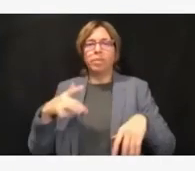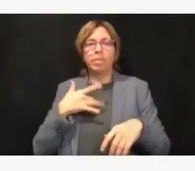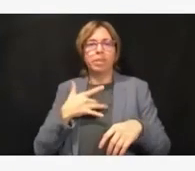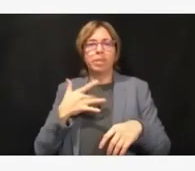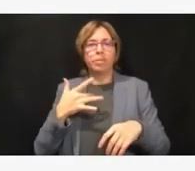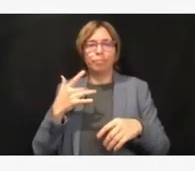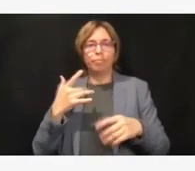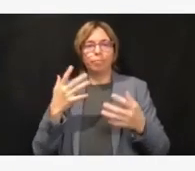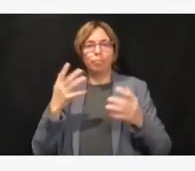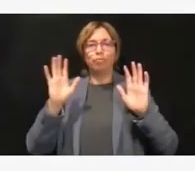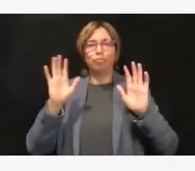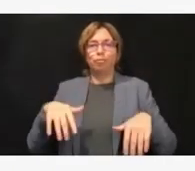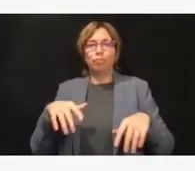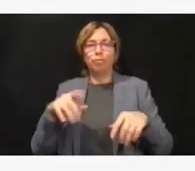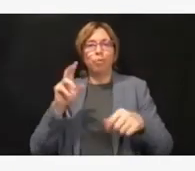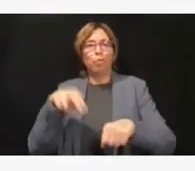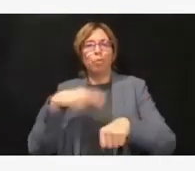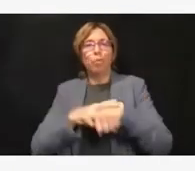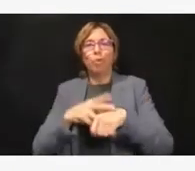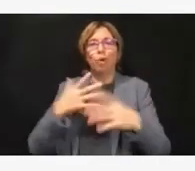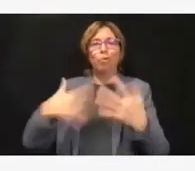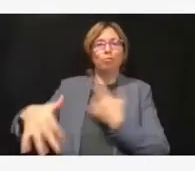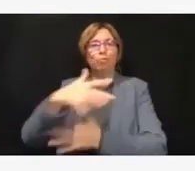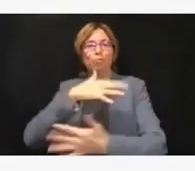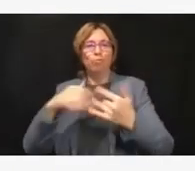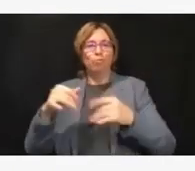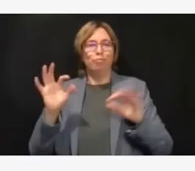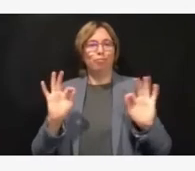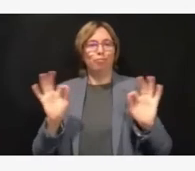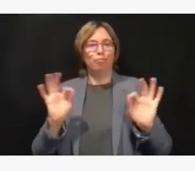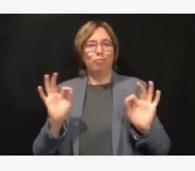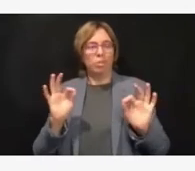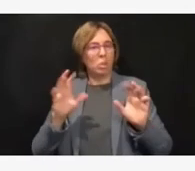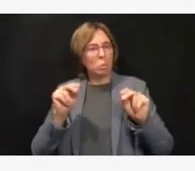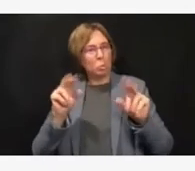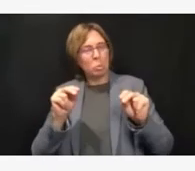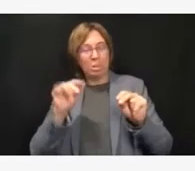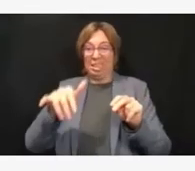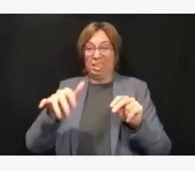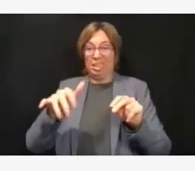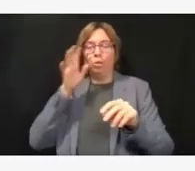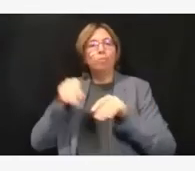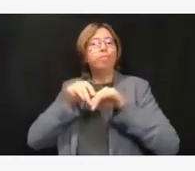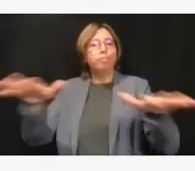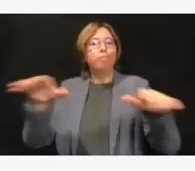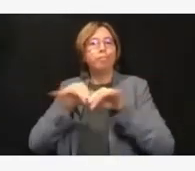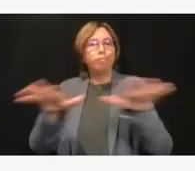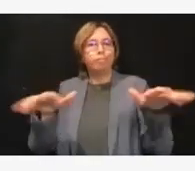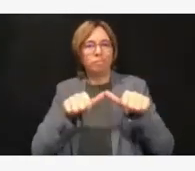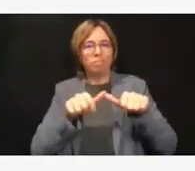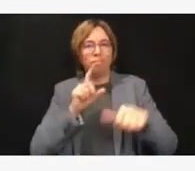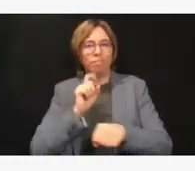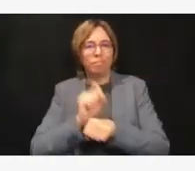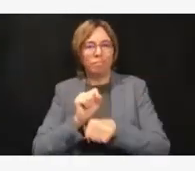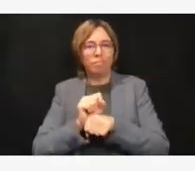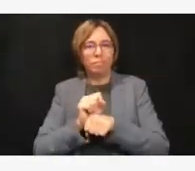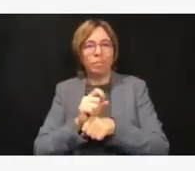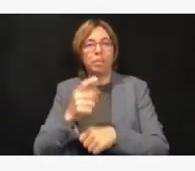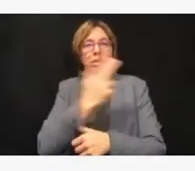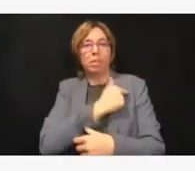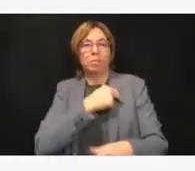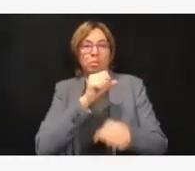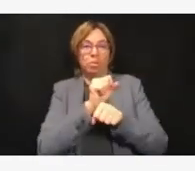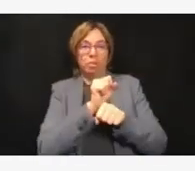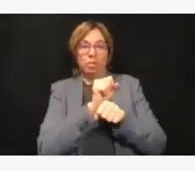also want to just say that we are here for you, health care workers. We are tired, and we have been through a lot, but we also are here to take care of